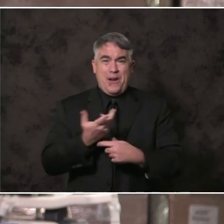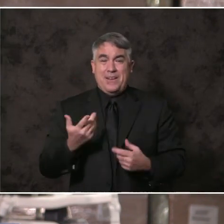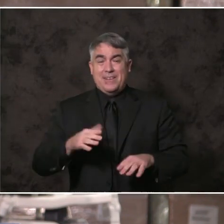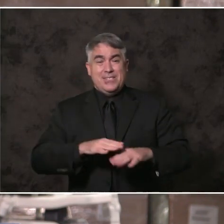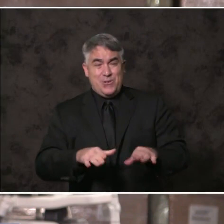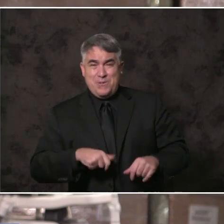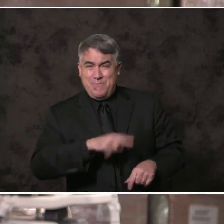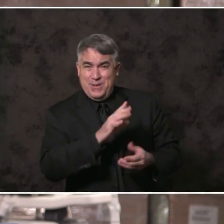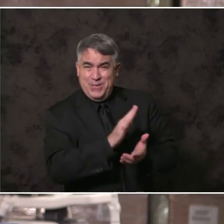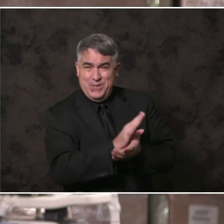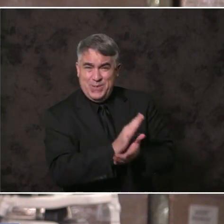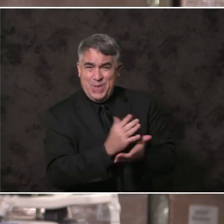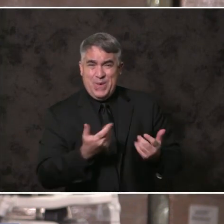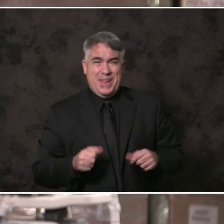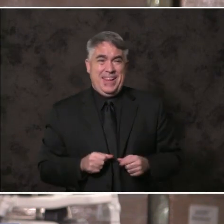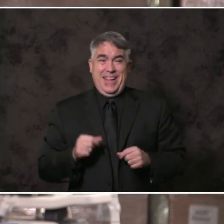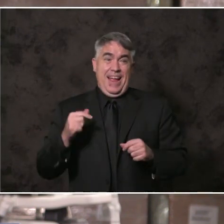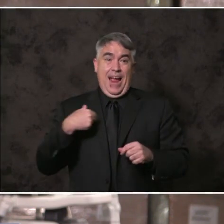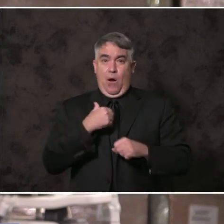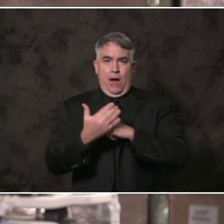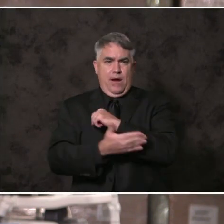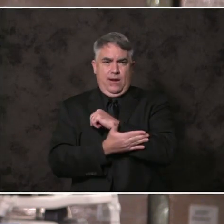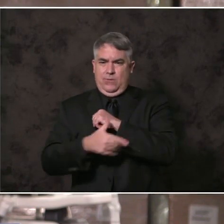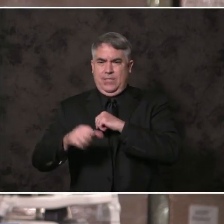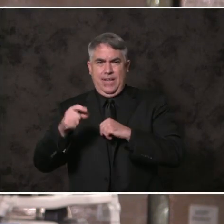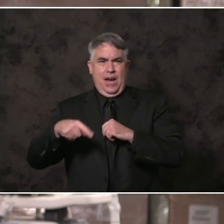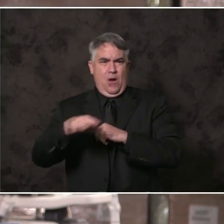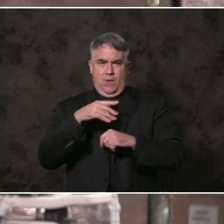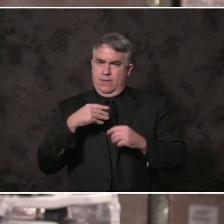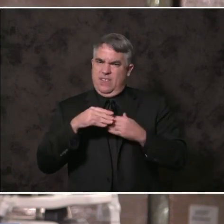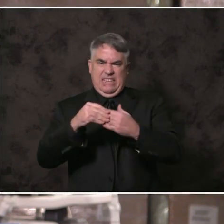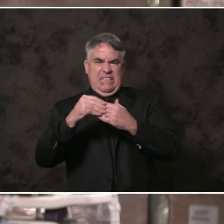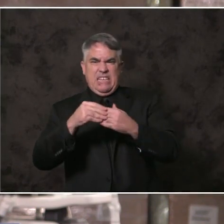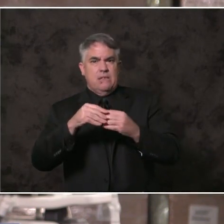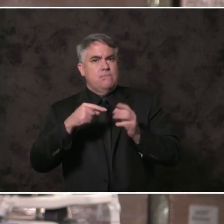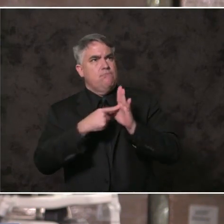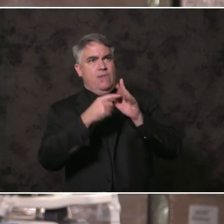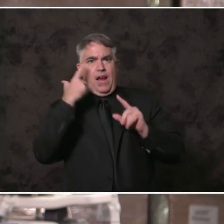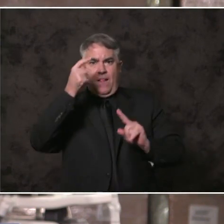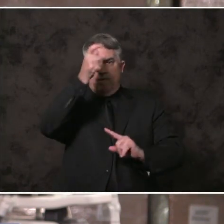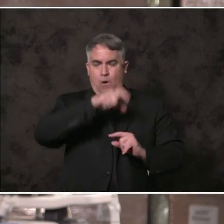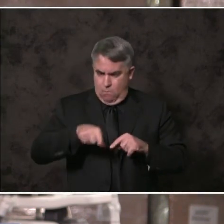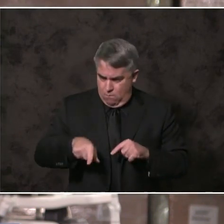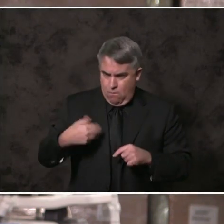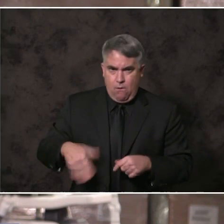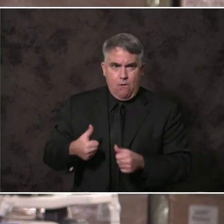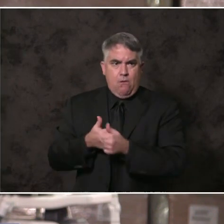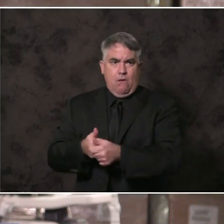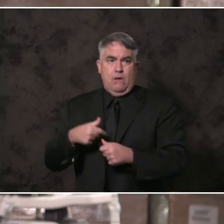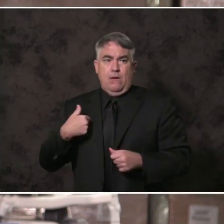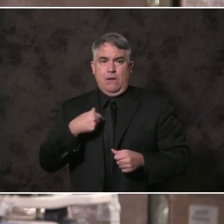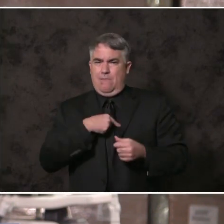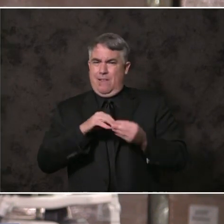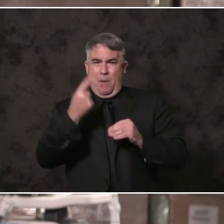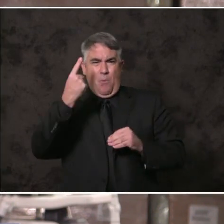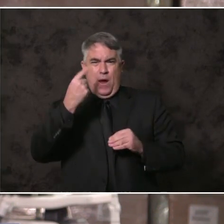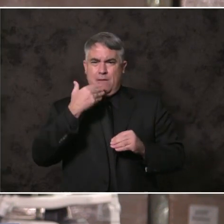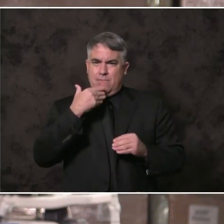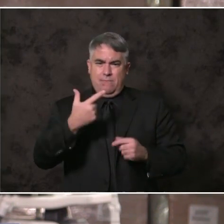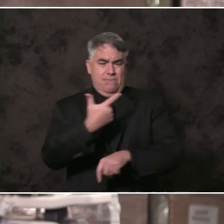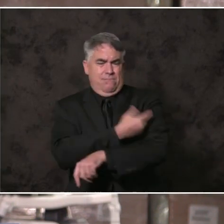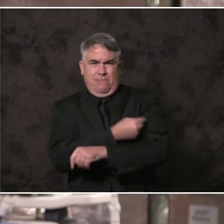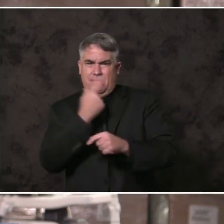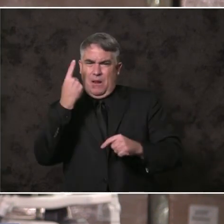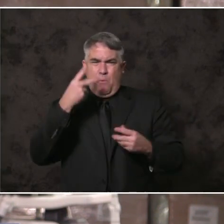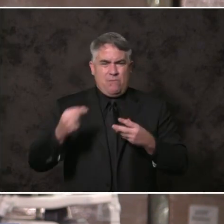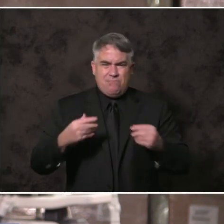Our county has led the state of California. Not a leader, but the leader in vaccines administered. In January,